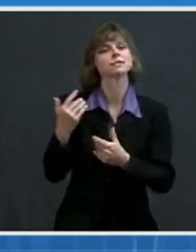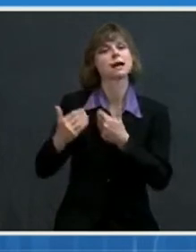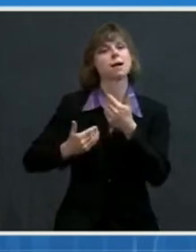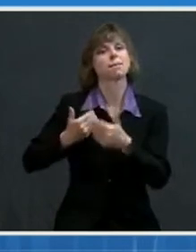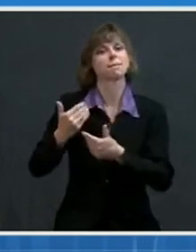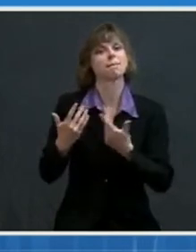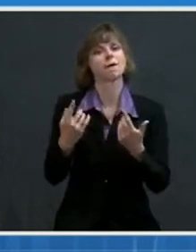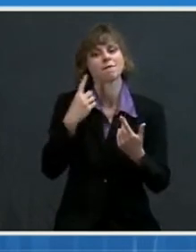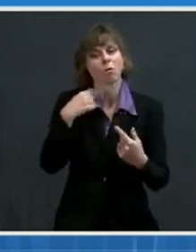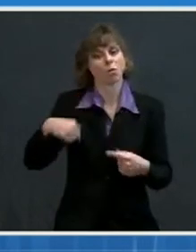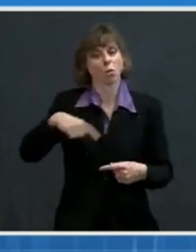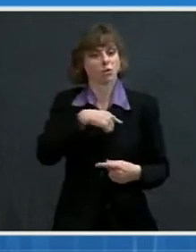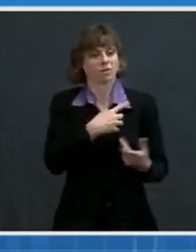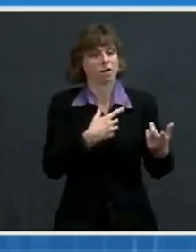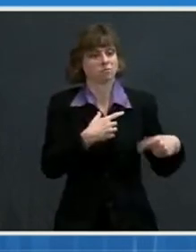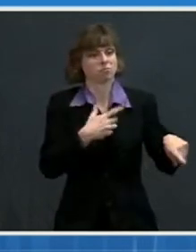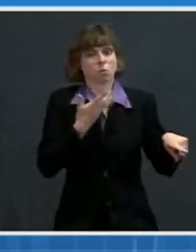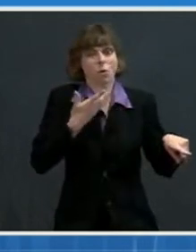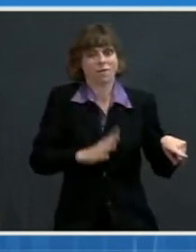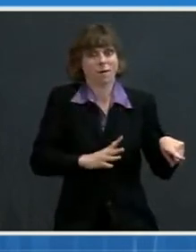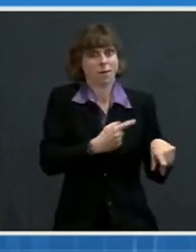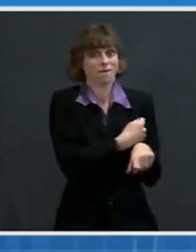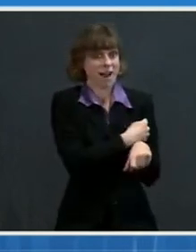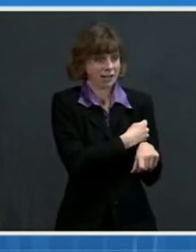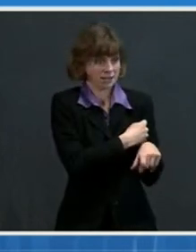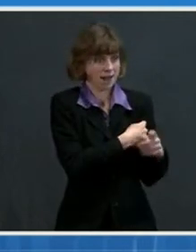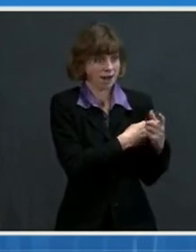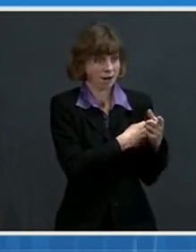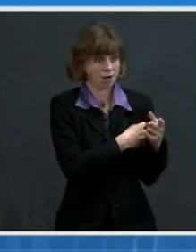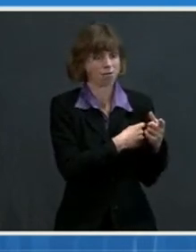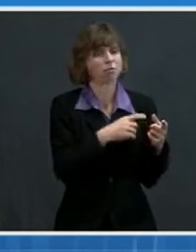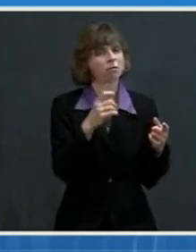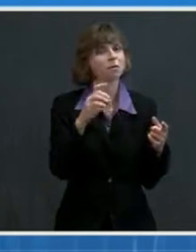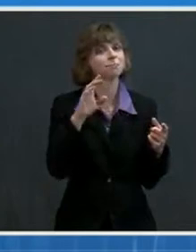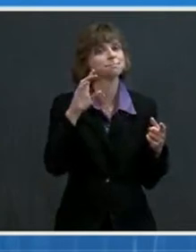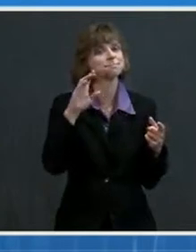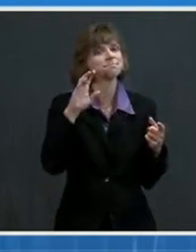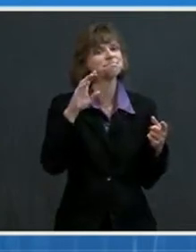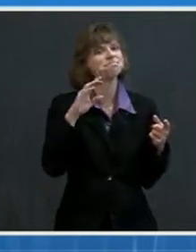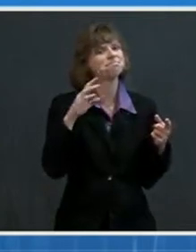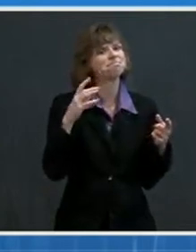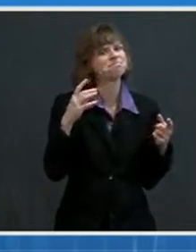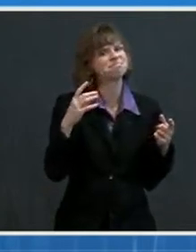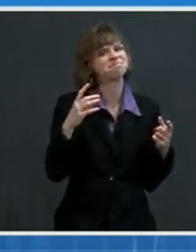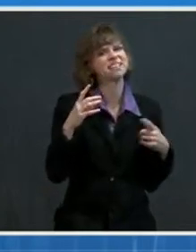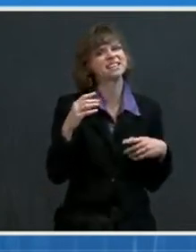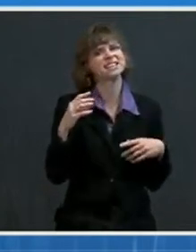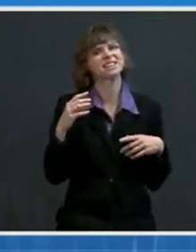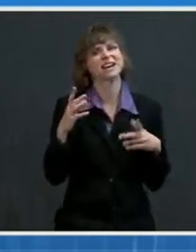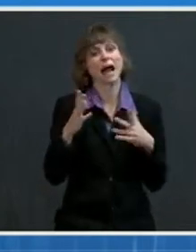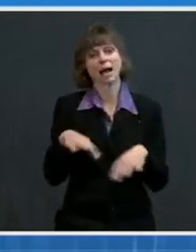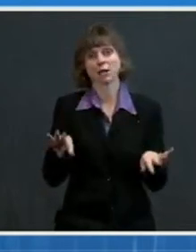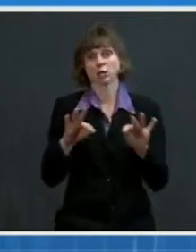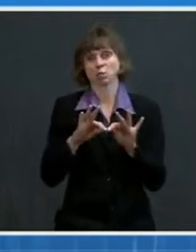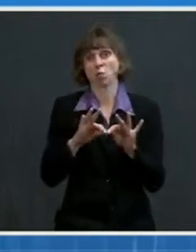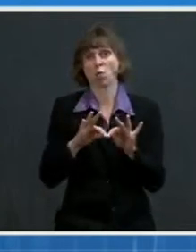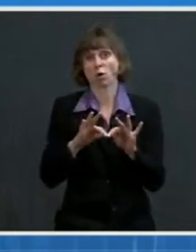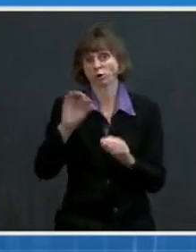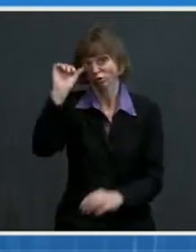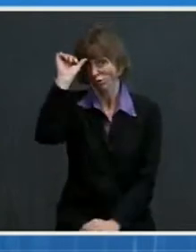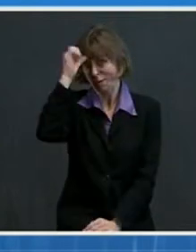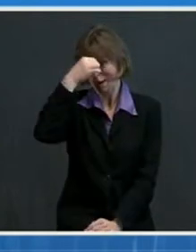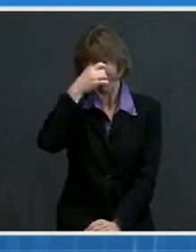us who've been vaccinated. And I think it's important to note that as more and more people get